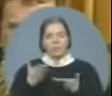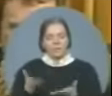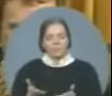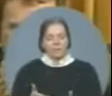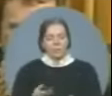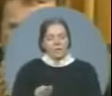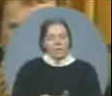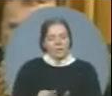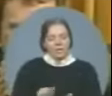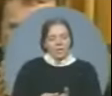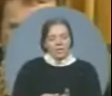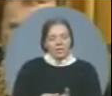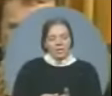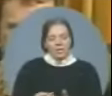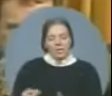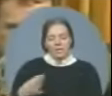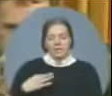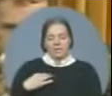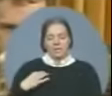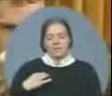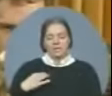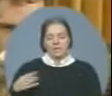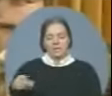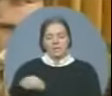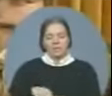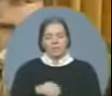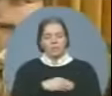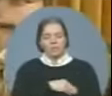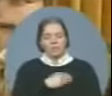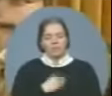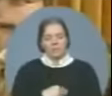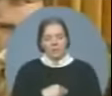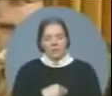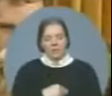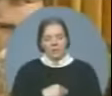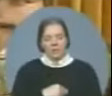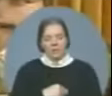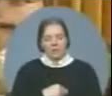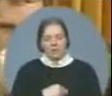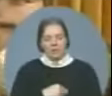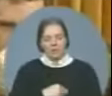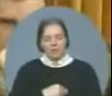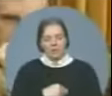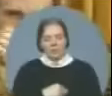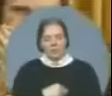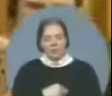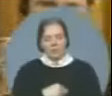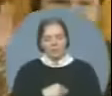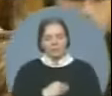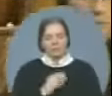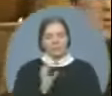himself from every new revelation of Conservative wrongdoing?